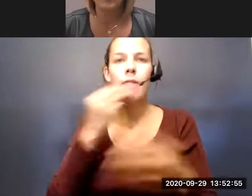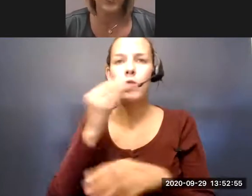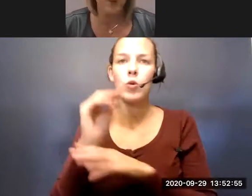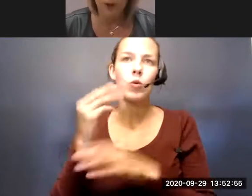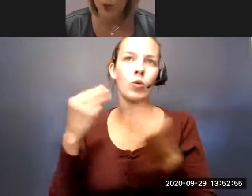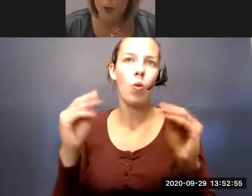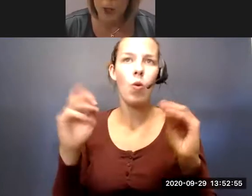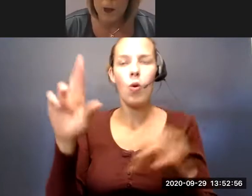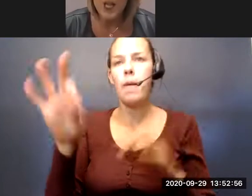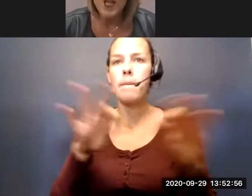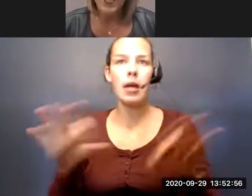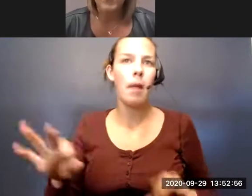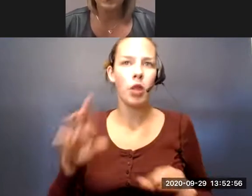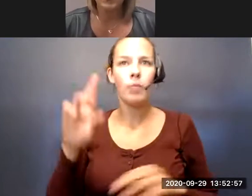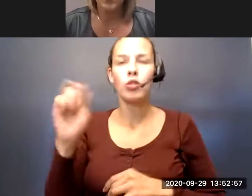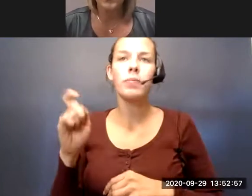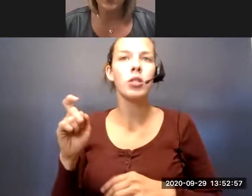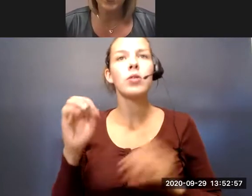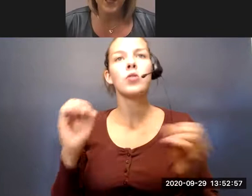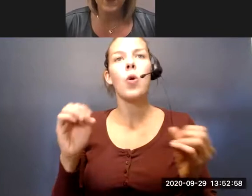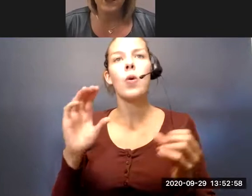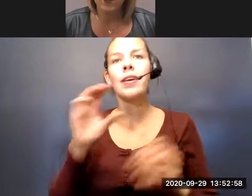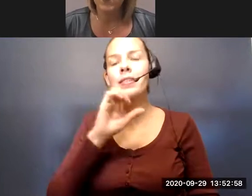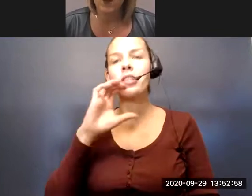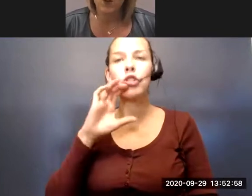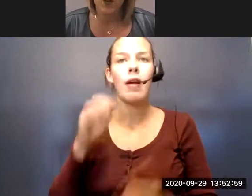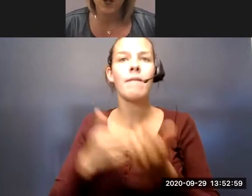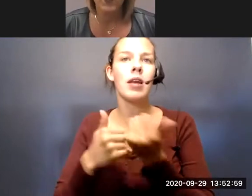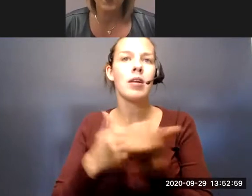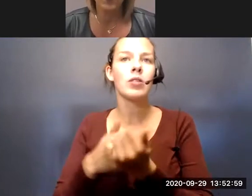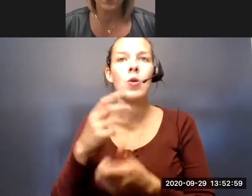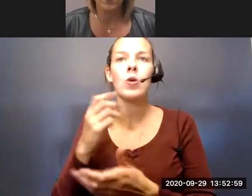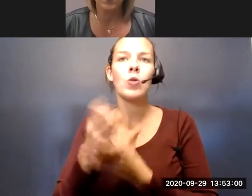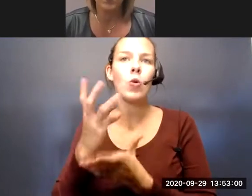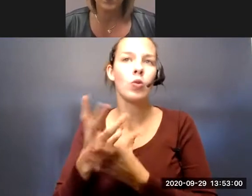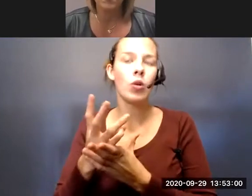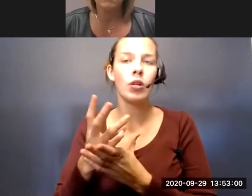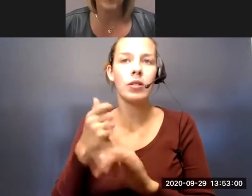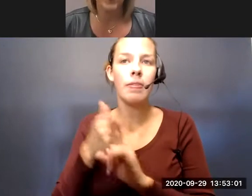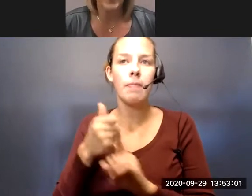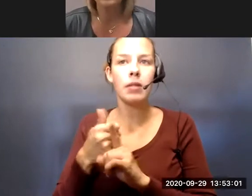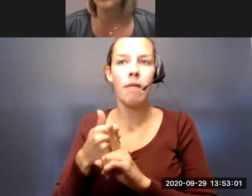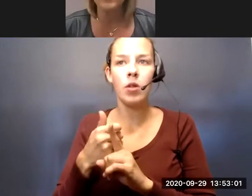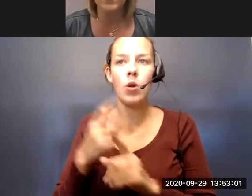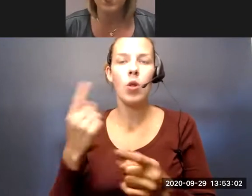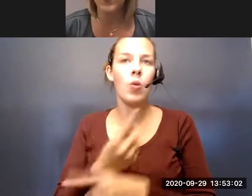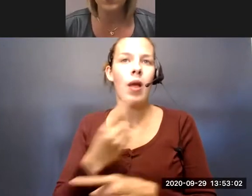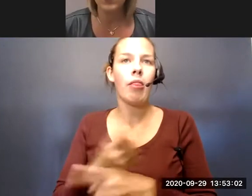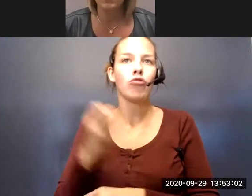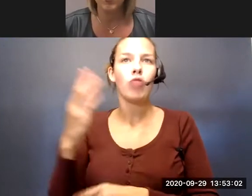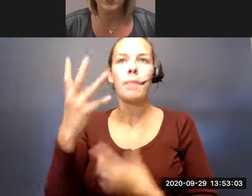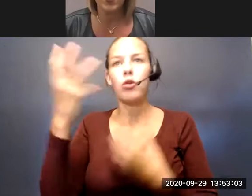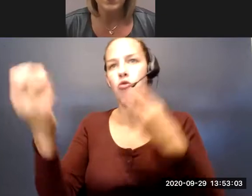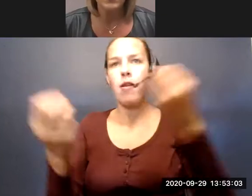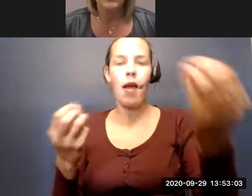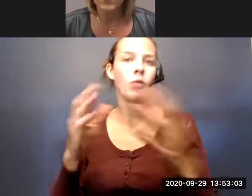to pick up their prescriptions. And so our senior advocates who are their regular jobs is going out into